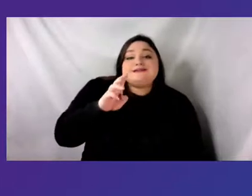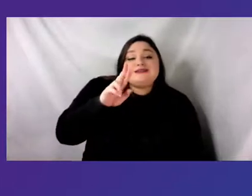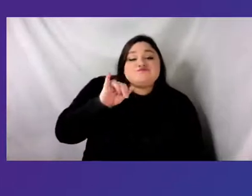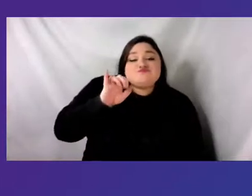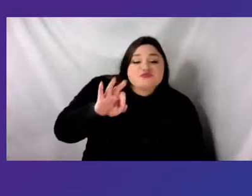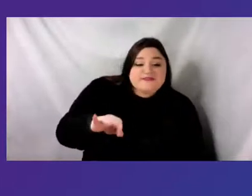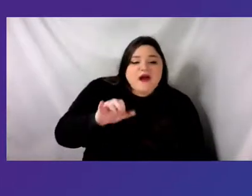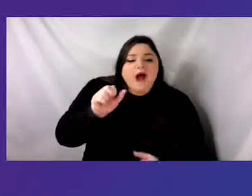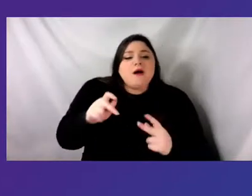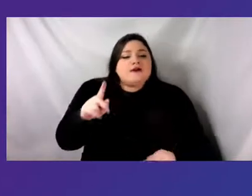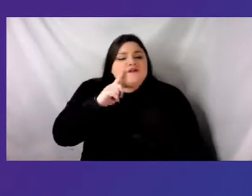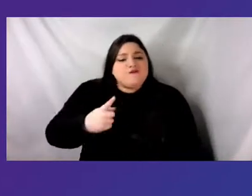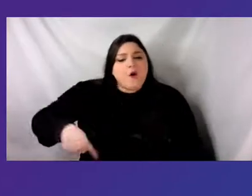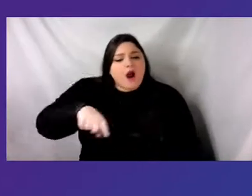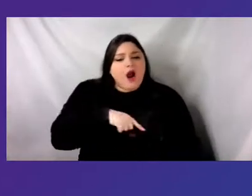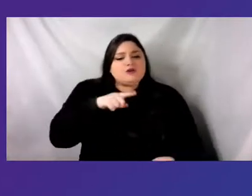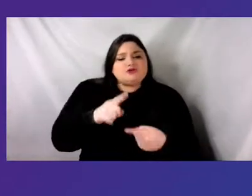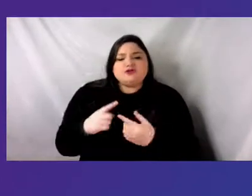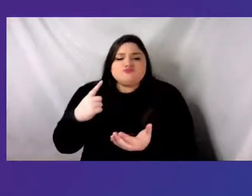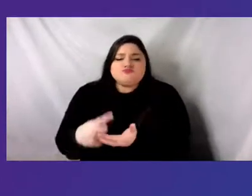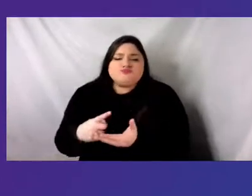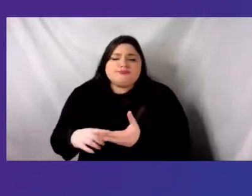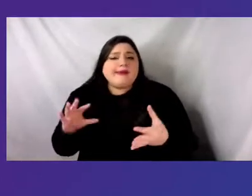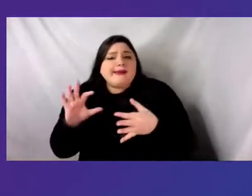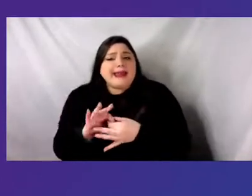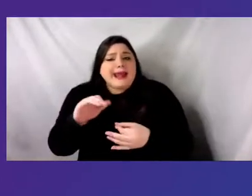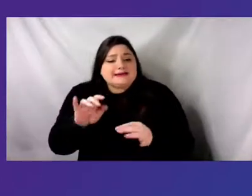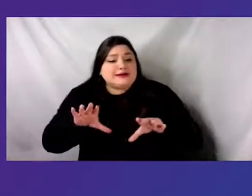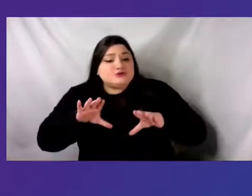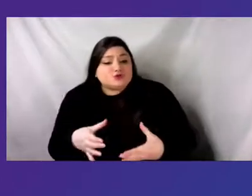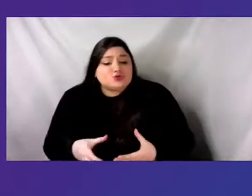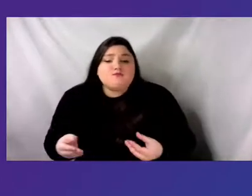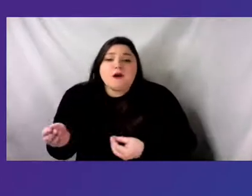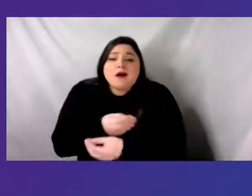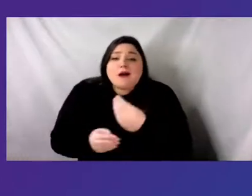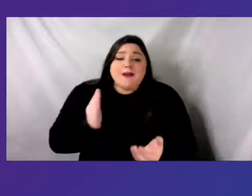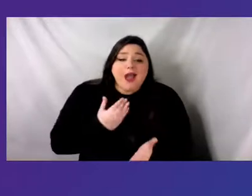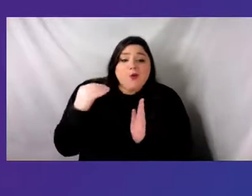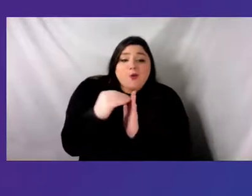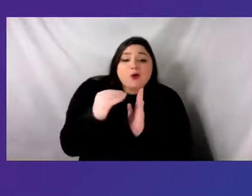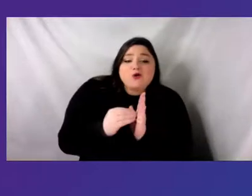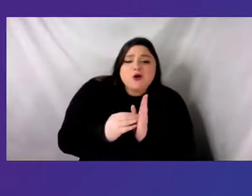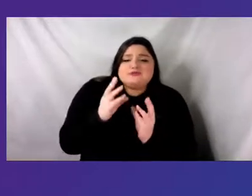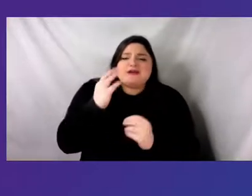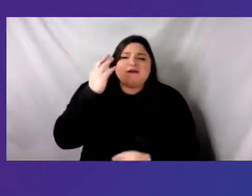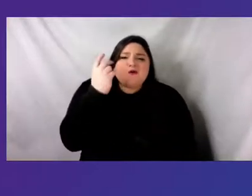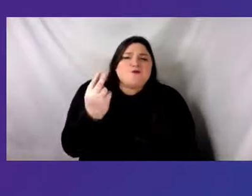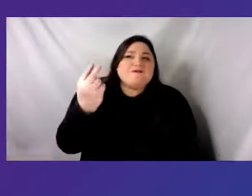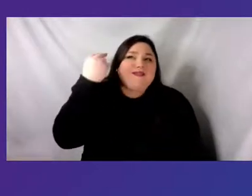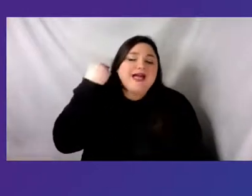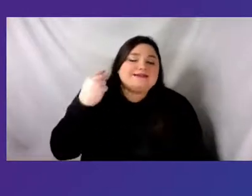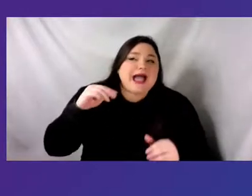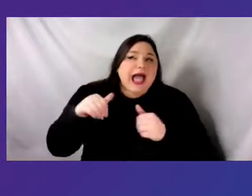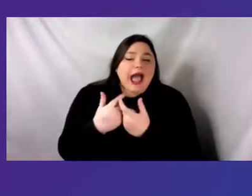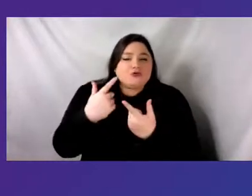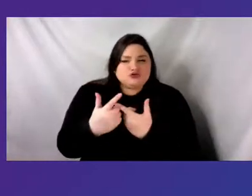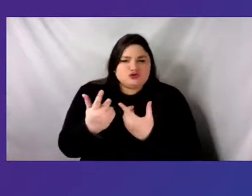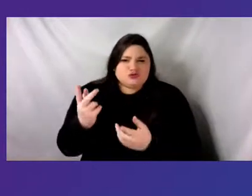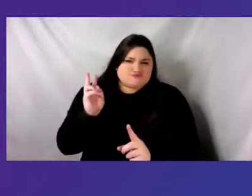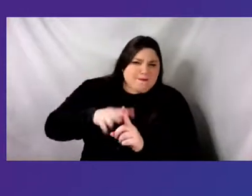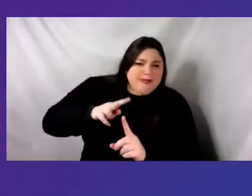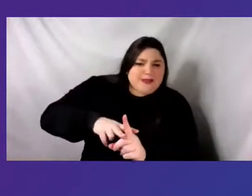reflect on how to incorporate the things we've learned into our practices a virtual expo showcase featuring